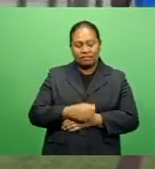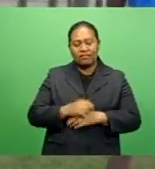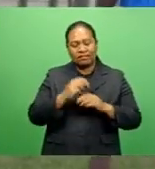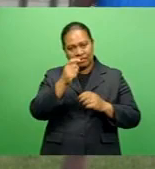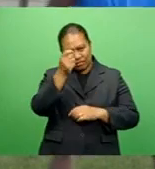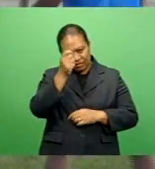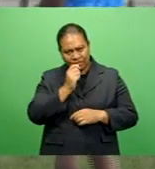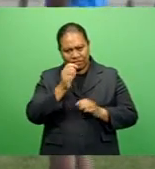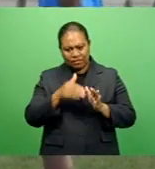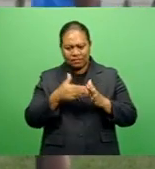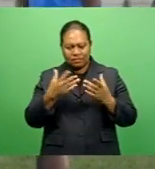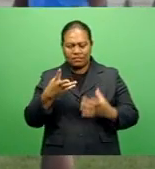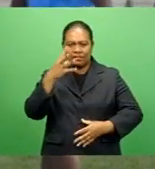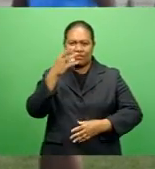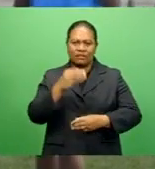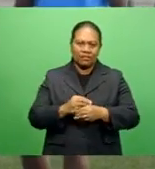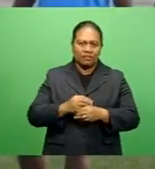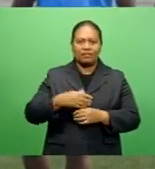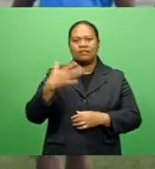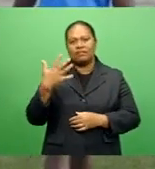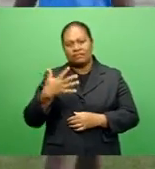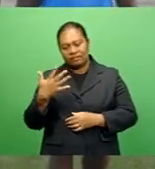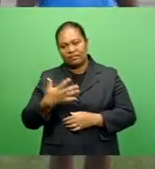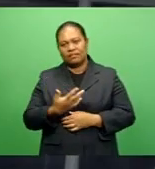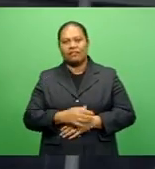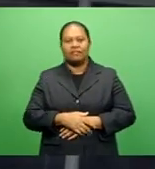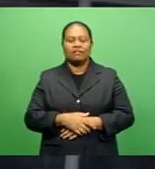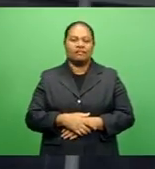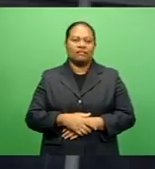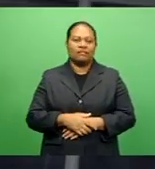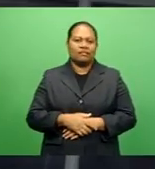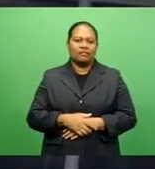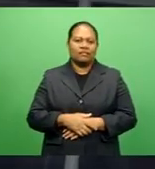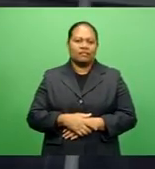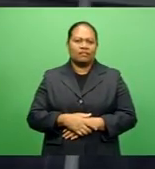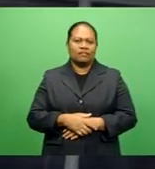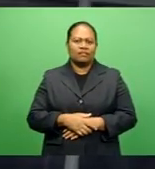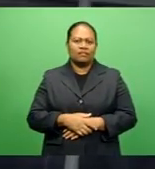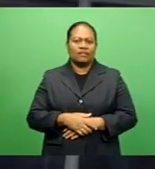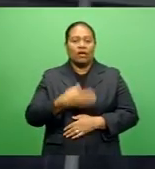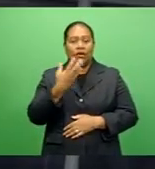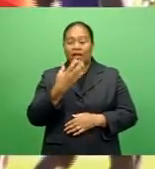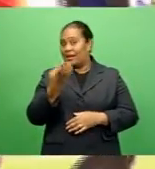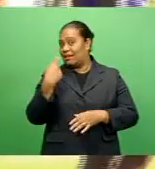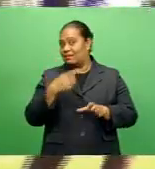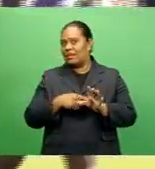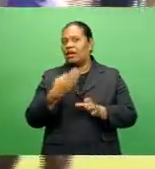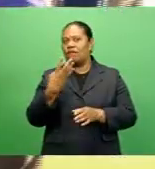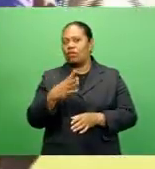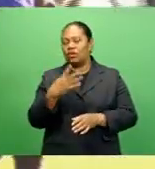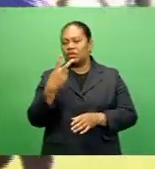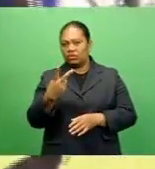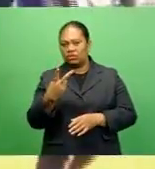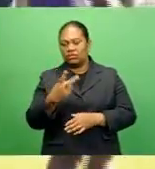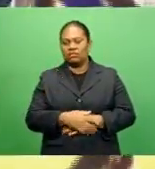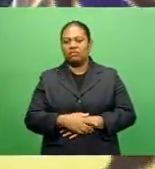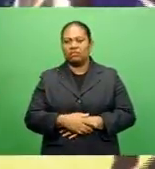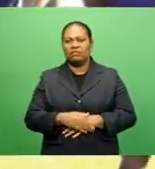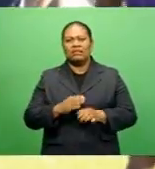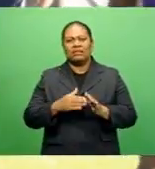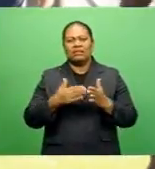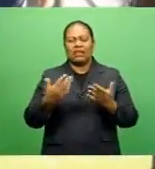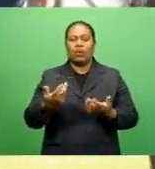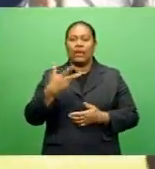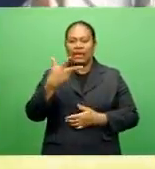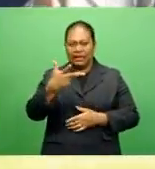bringing the total number of teams to 50. Last year, we had a total of 42 teams, but this year we have an additional eight